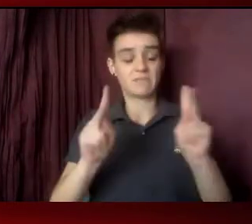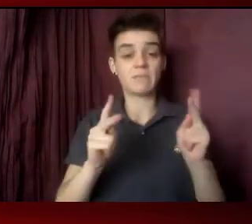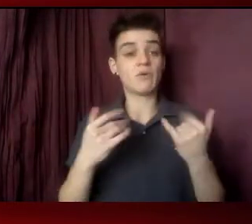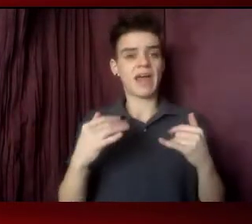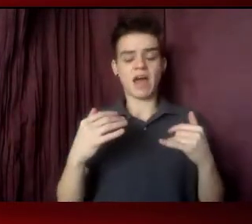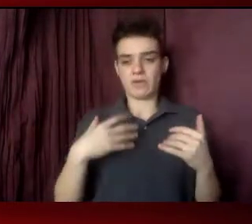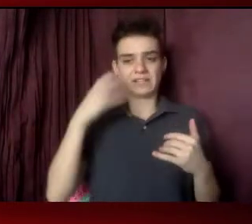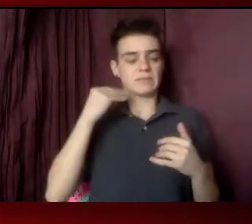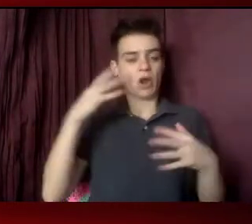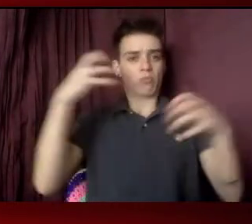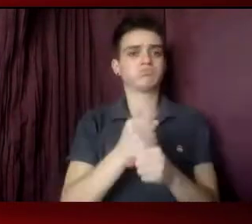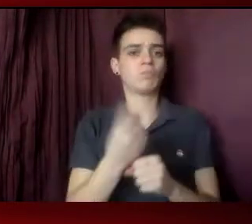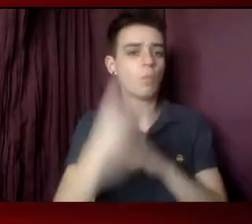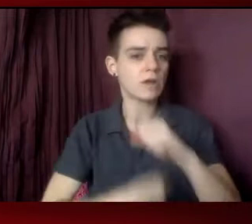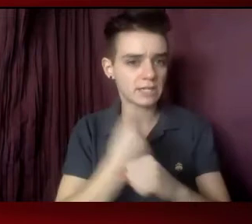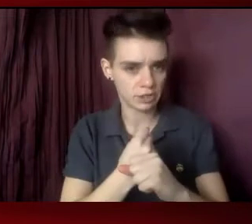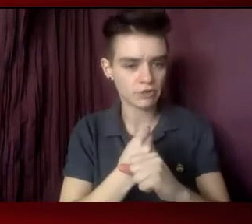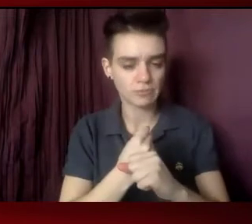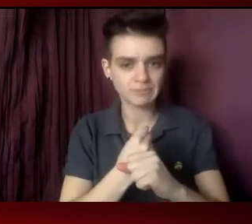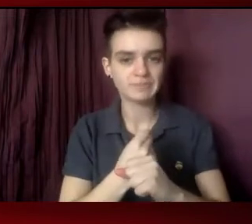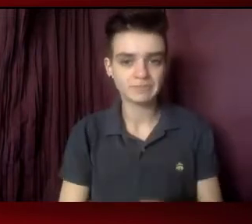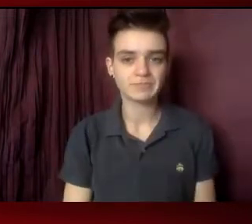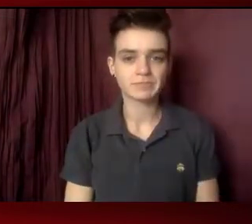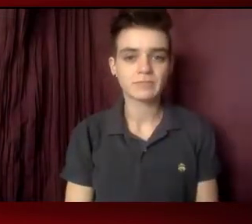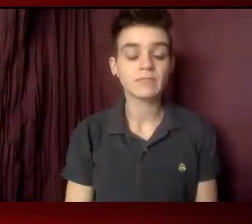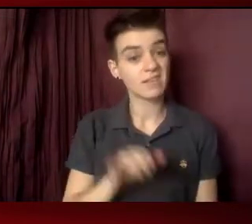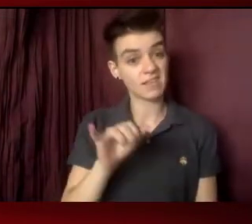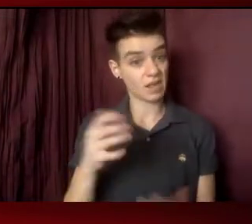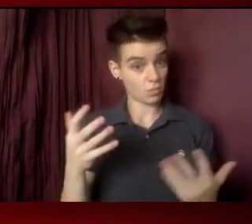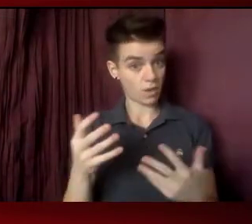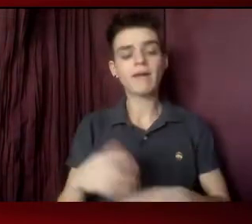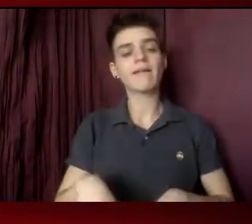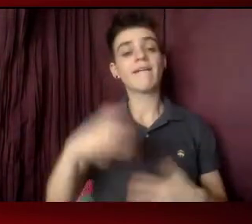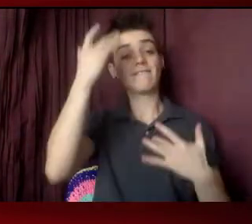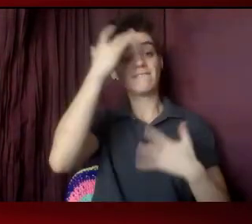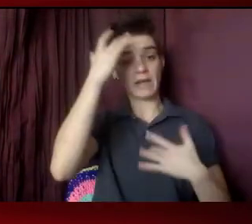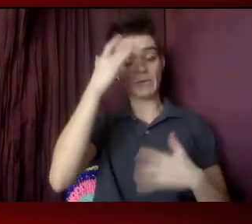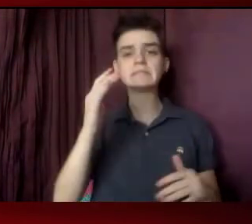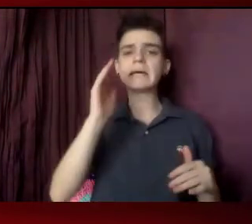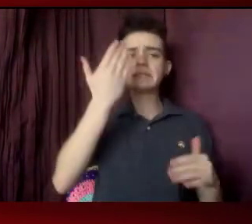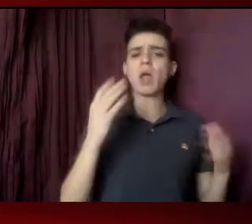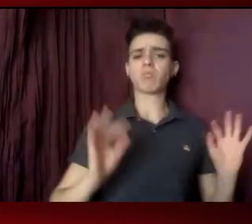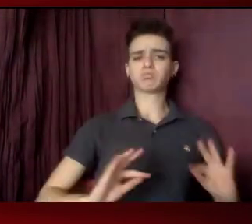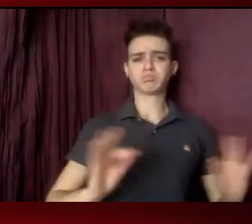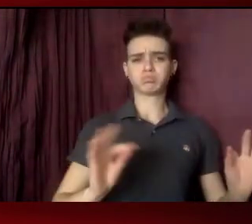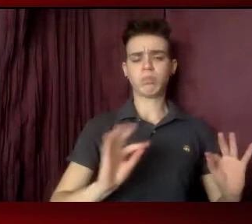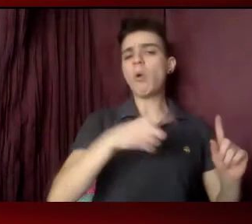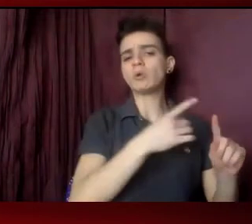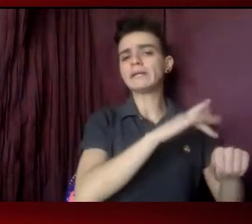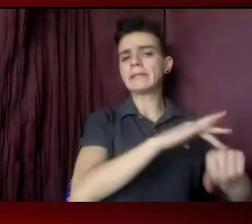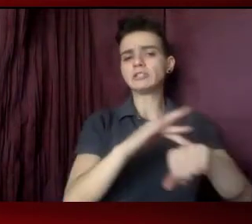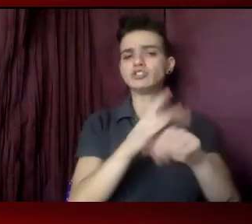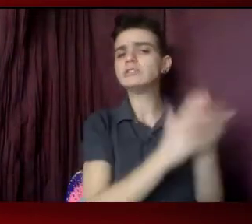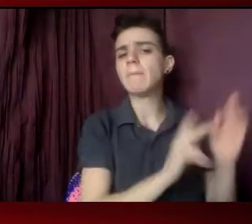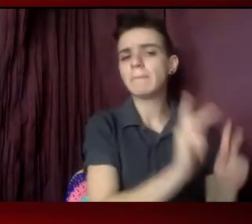of the COVID-19 pandemic. A virus that seemed at the beginning to only touch people in one community, but